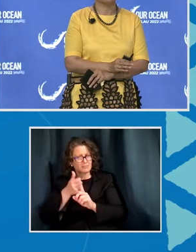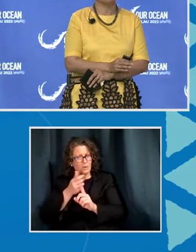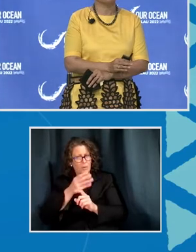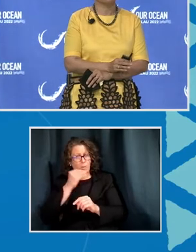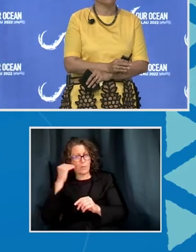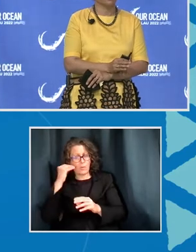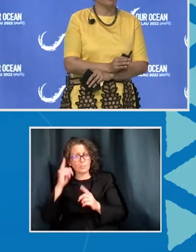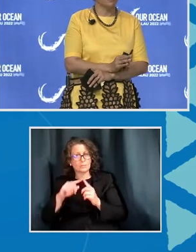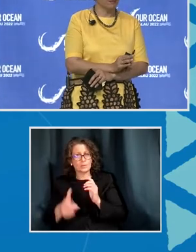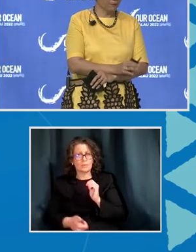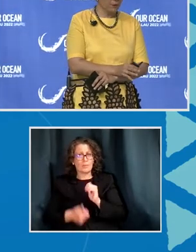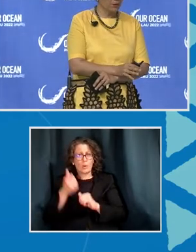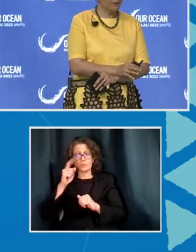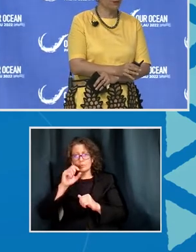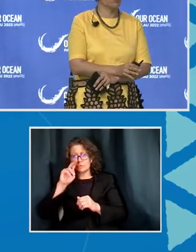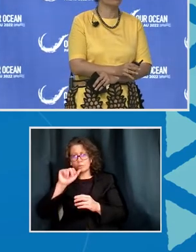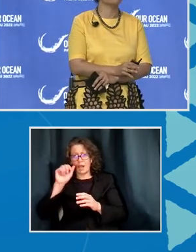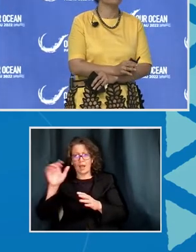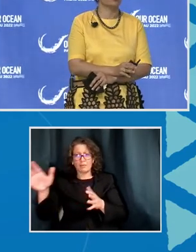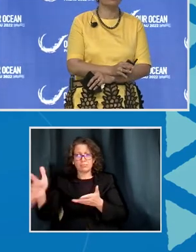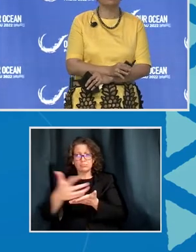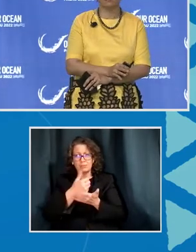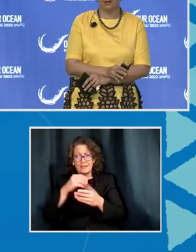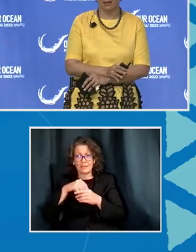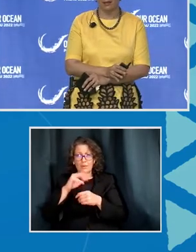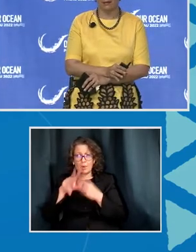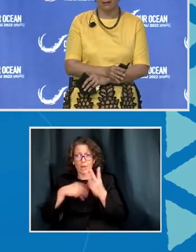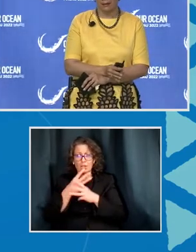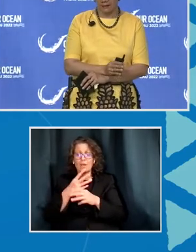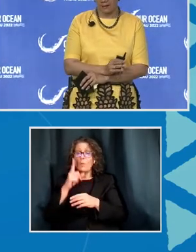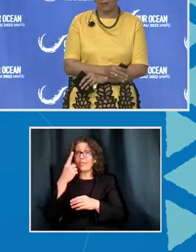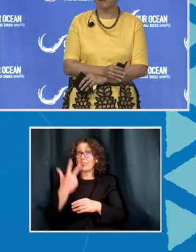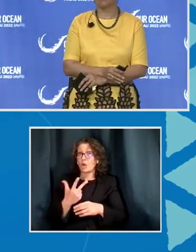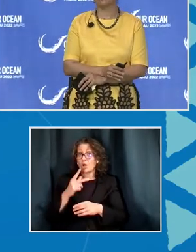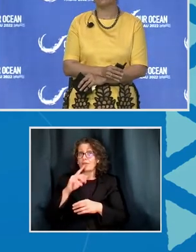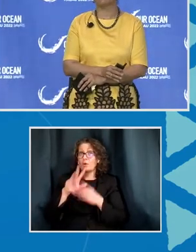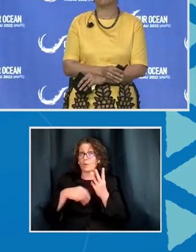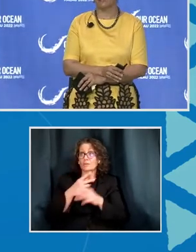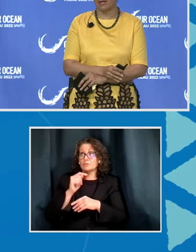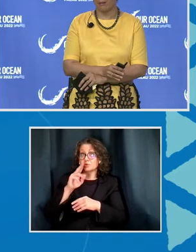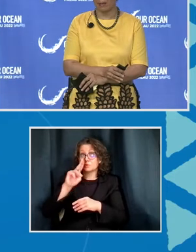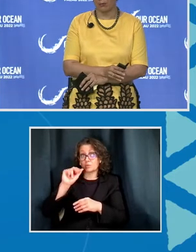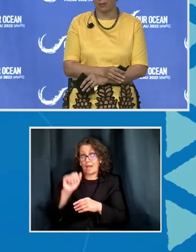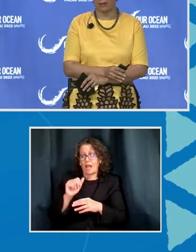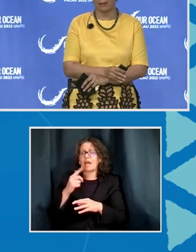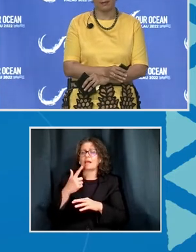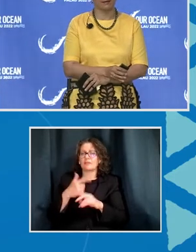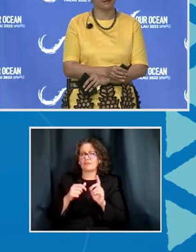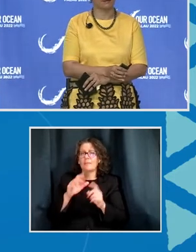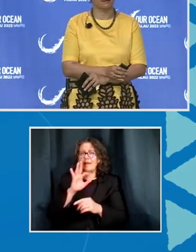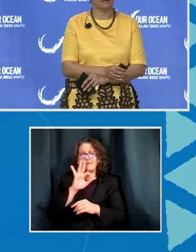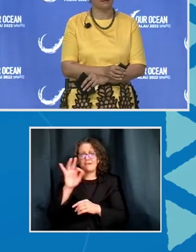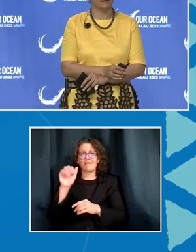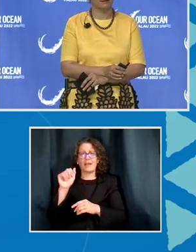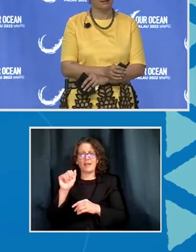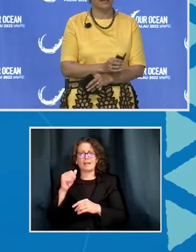world. And a third of the world's tuna supply comes from our FFA members' waters.